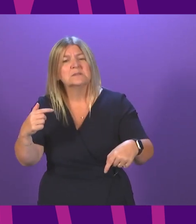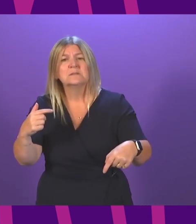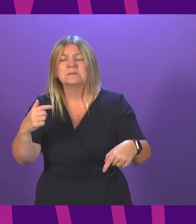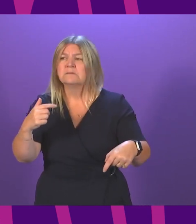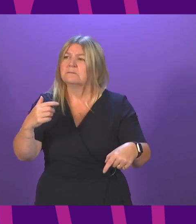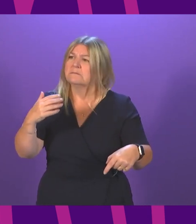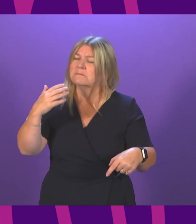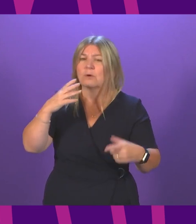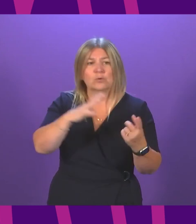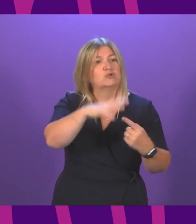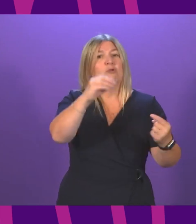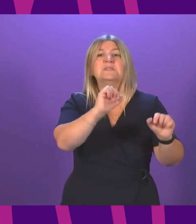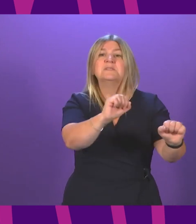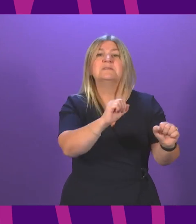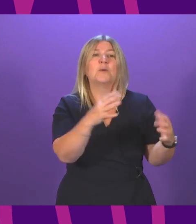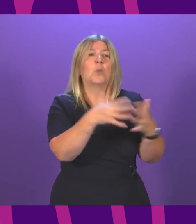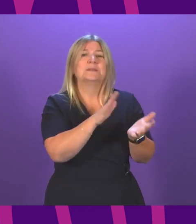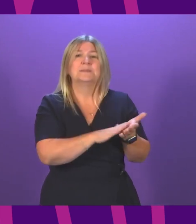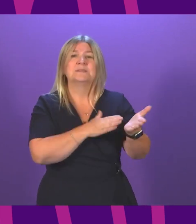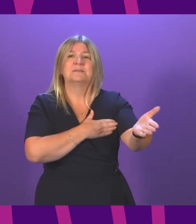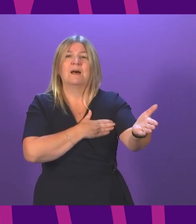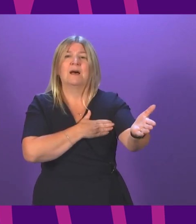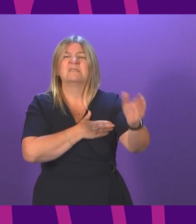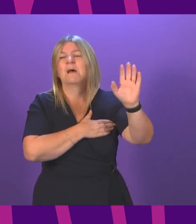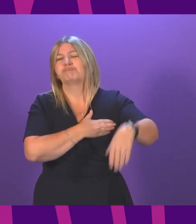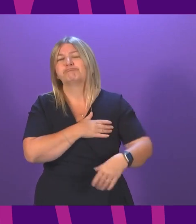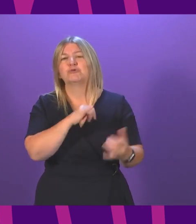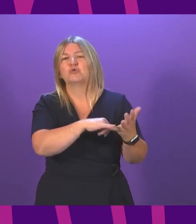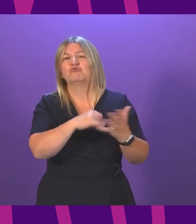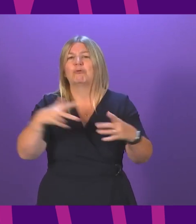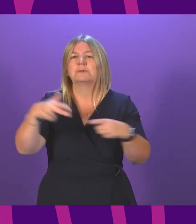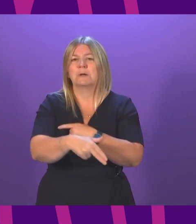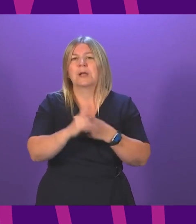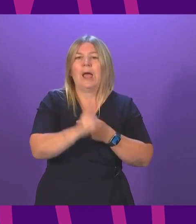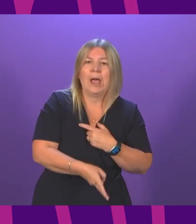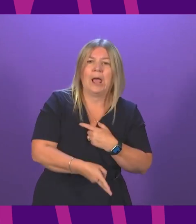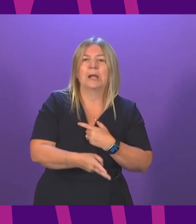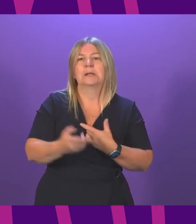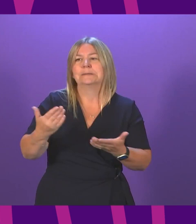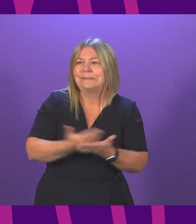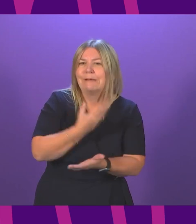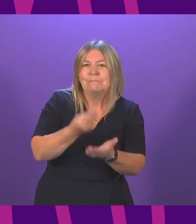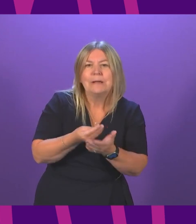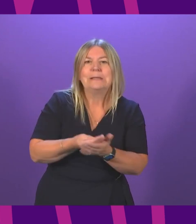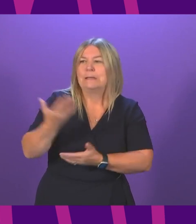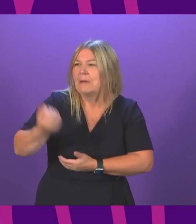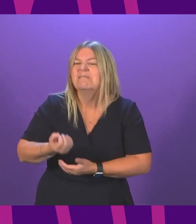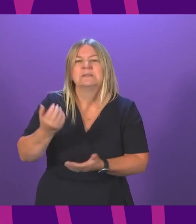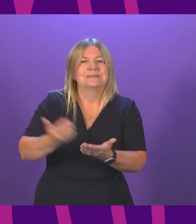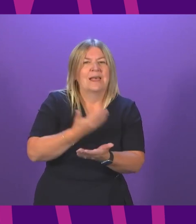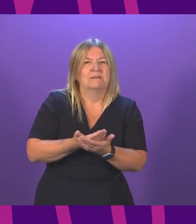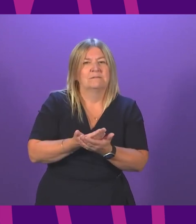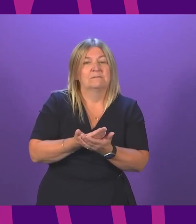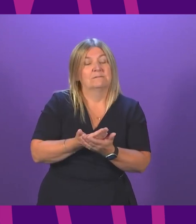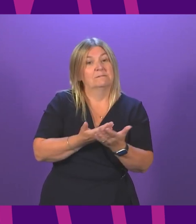the Conservatives at Westminster make a cut to Social Security and save the money from that cut, they do not then transfer